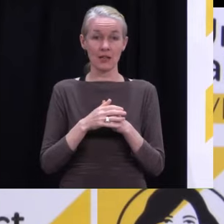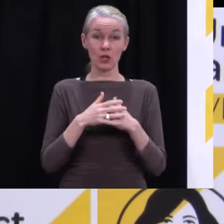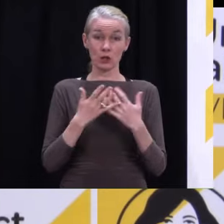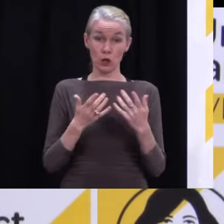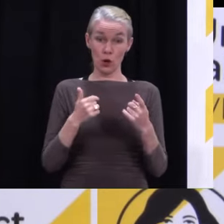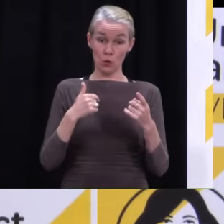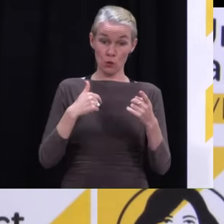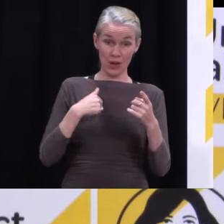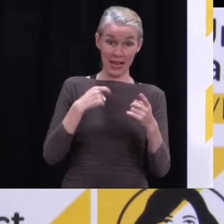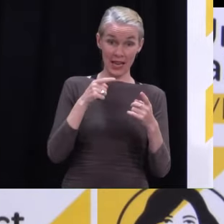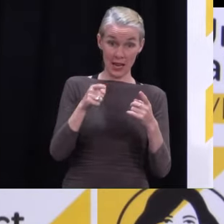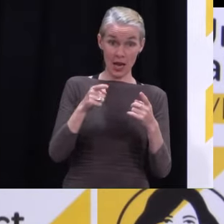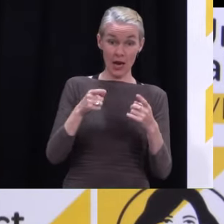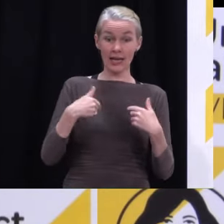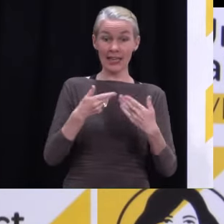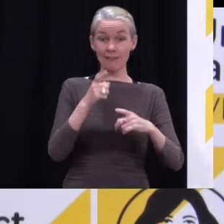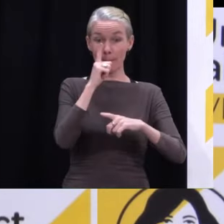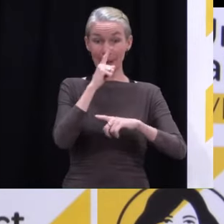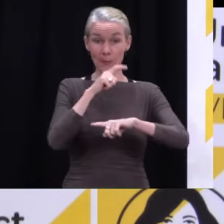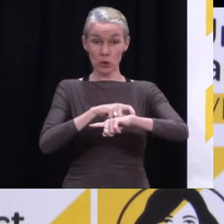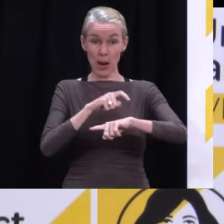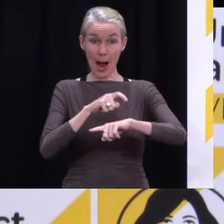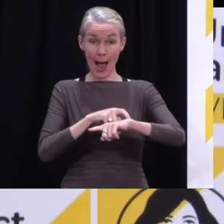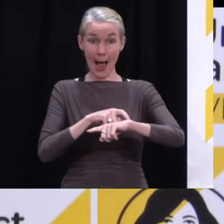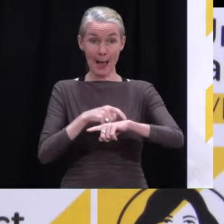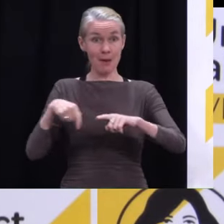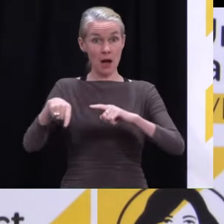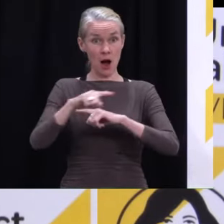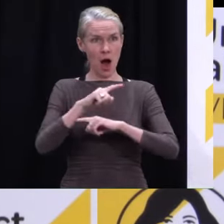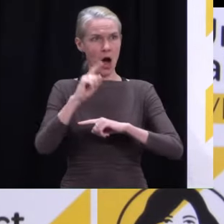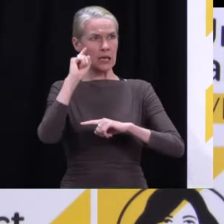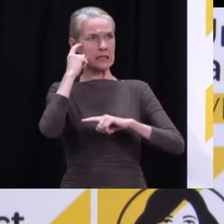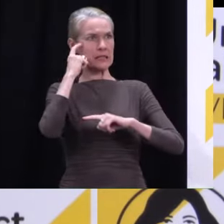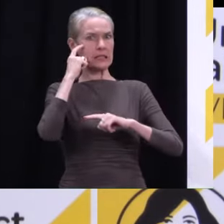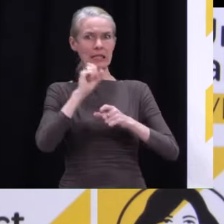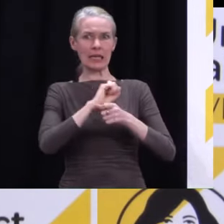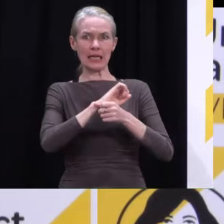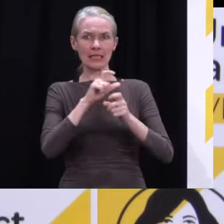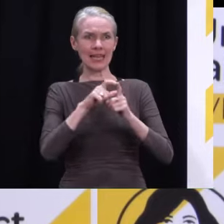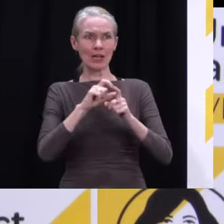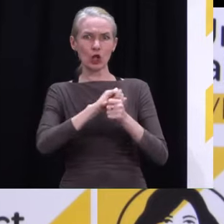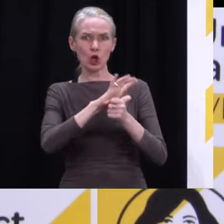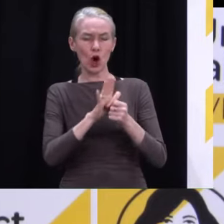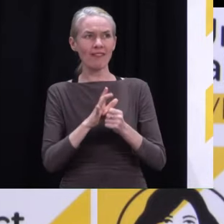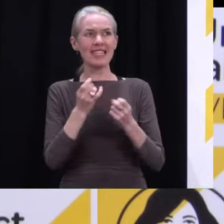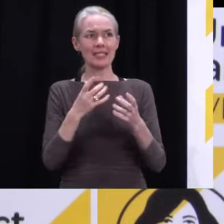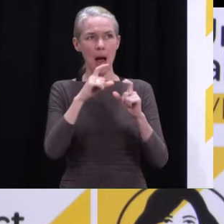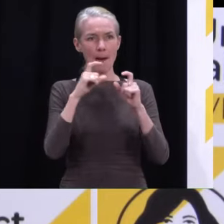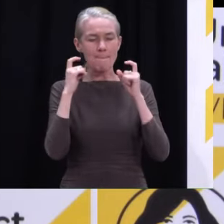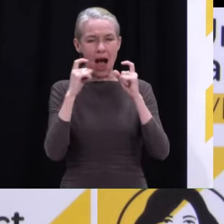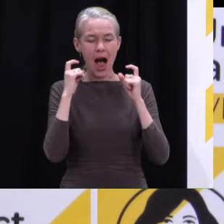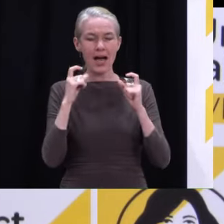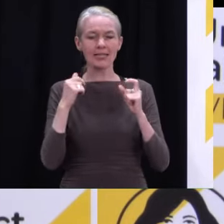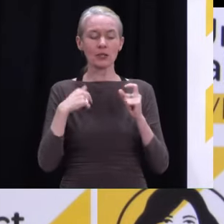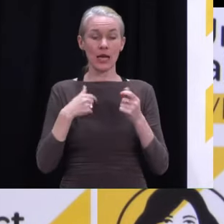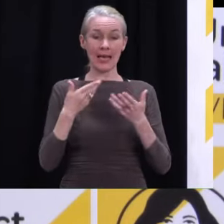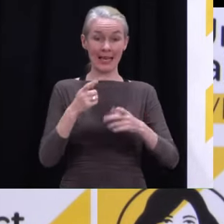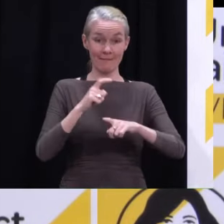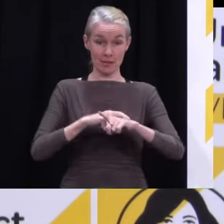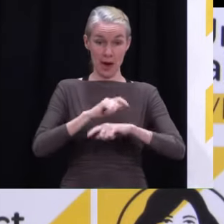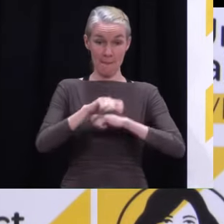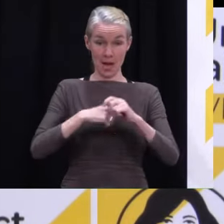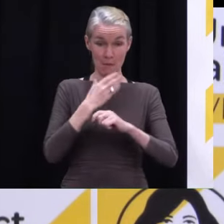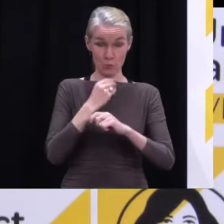those new rules were. Some of them haven't been relevant to level 2, though, so I absolutely accept that not everyone would have engaged with the new rules around